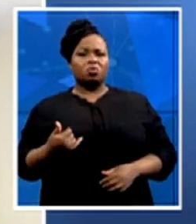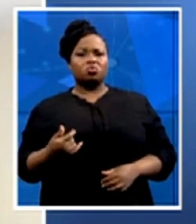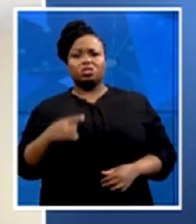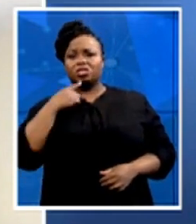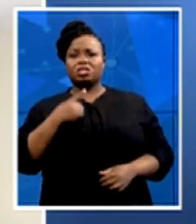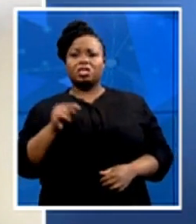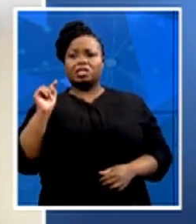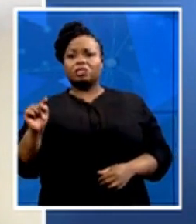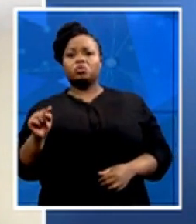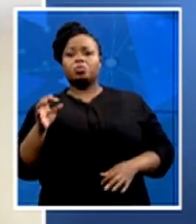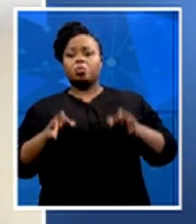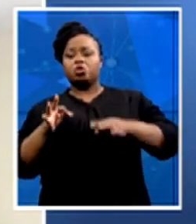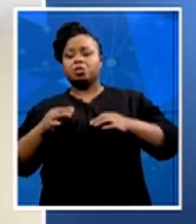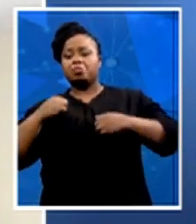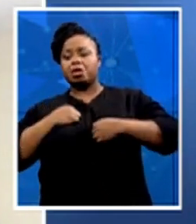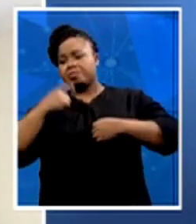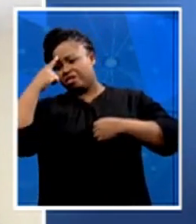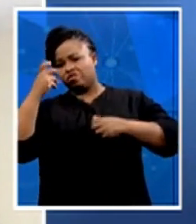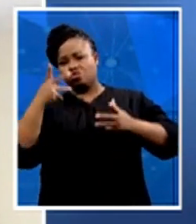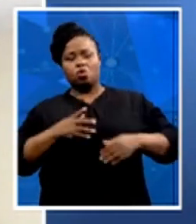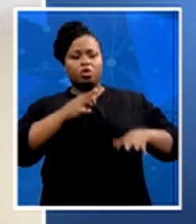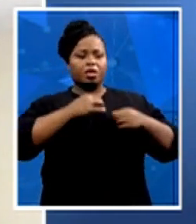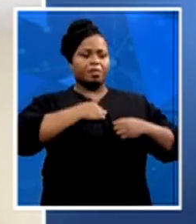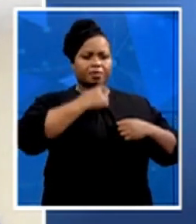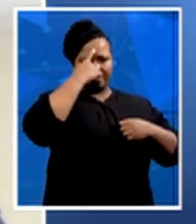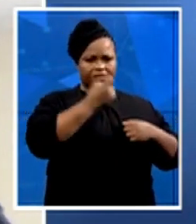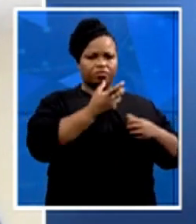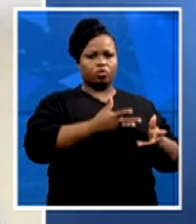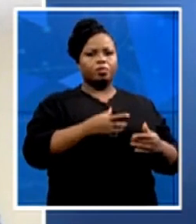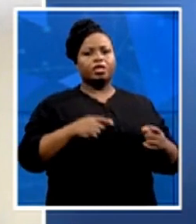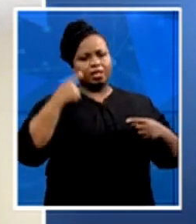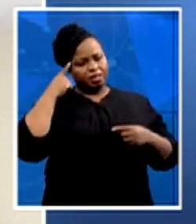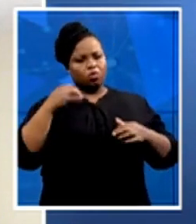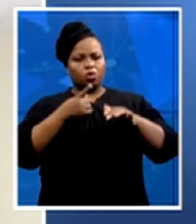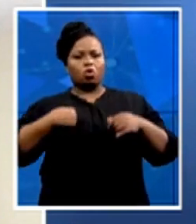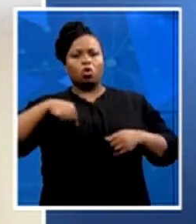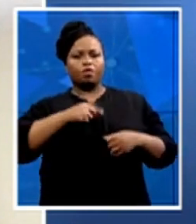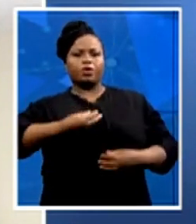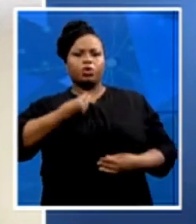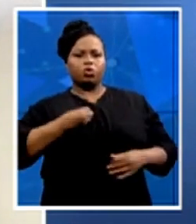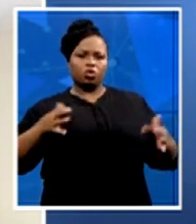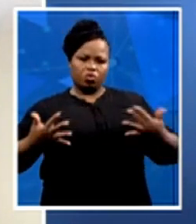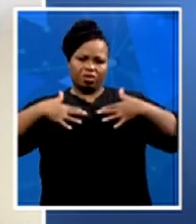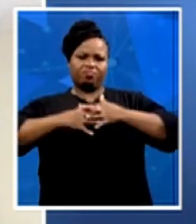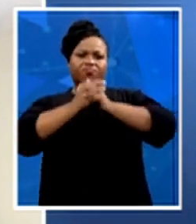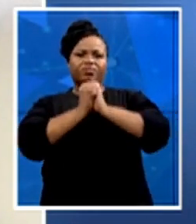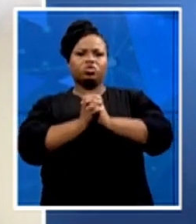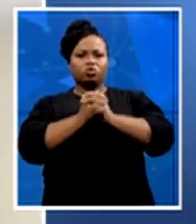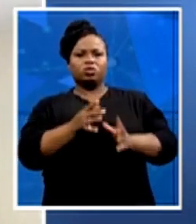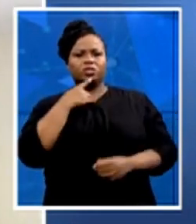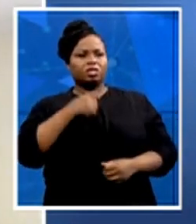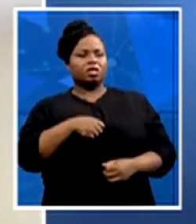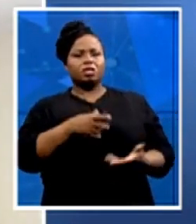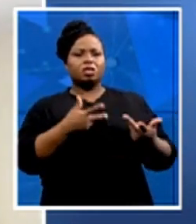my party believes in. But I think we have come to a point where, as young people, we are no longer throwing mud at each other when we're having debates, but actually